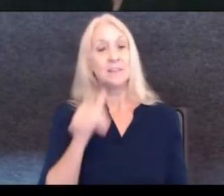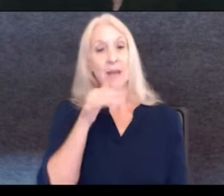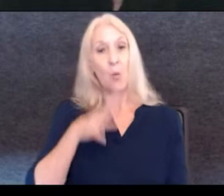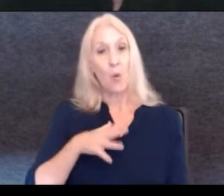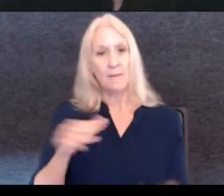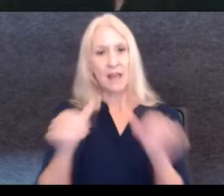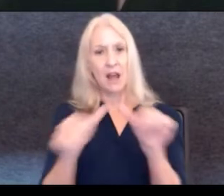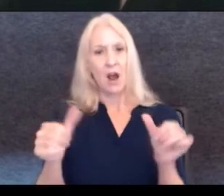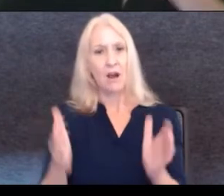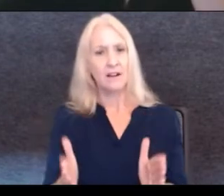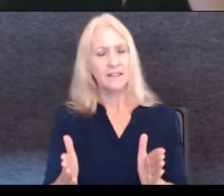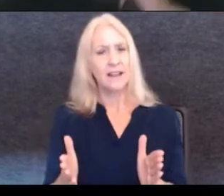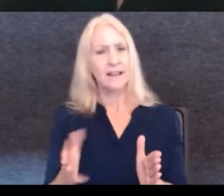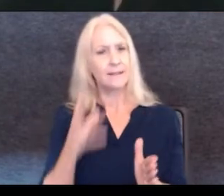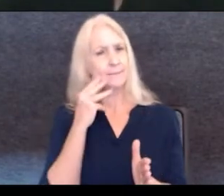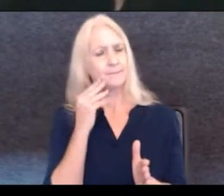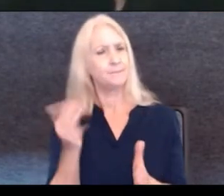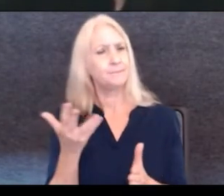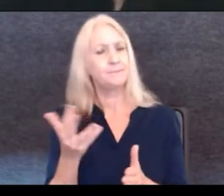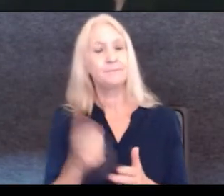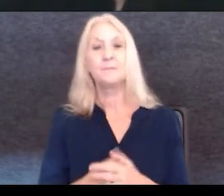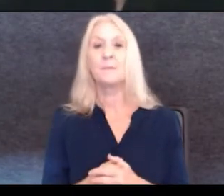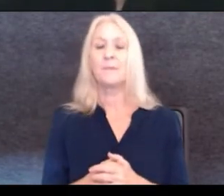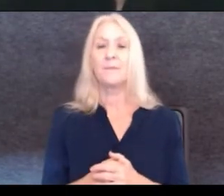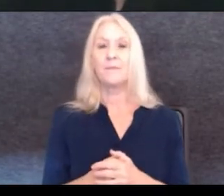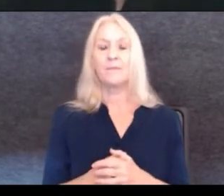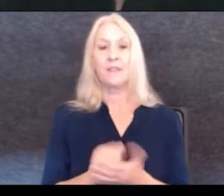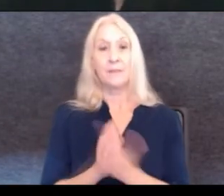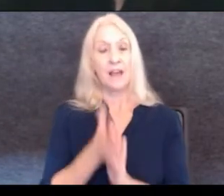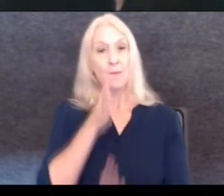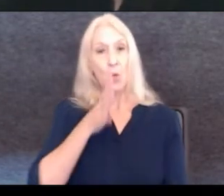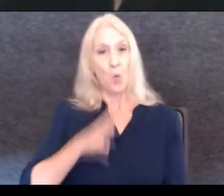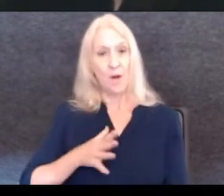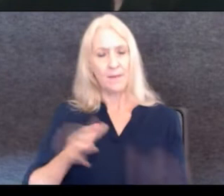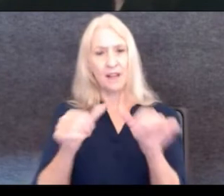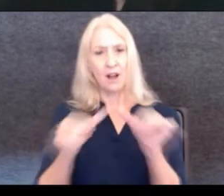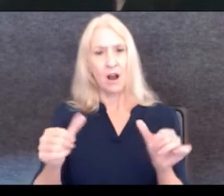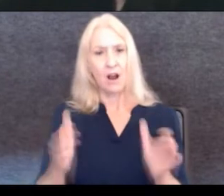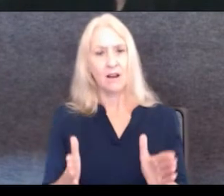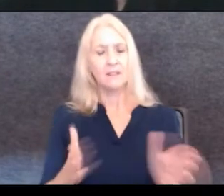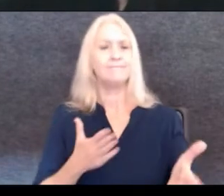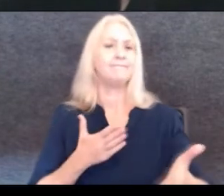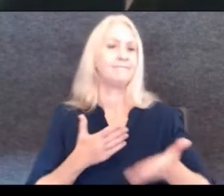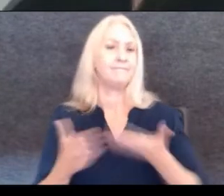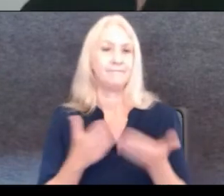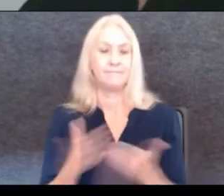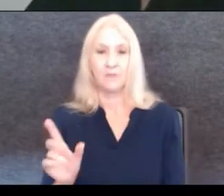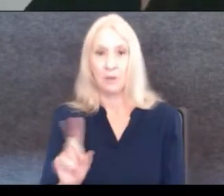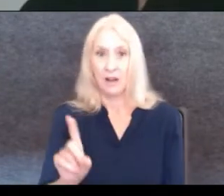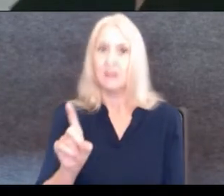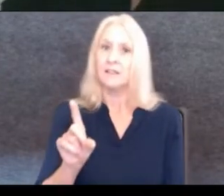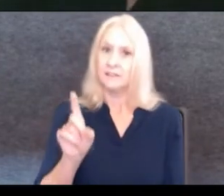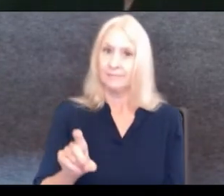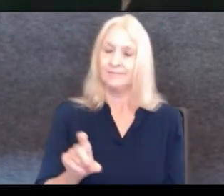What was that like? I mean, to be a woman architect, doesn't matter where you are, you have to work